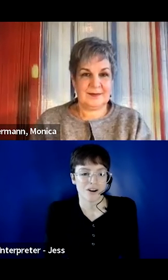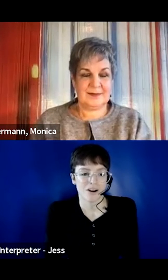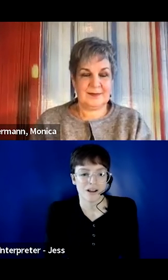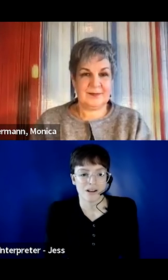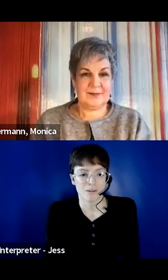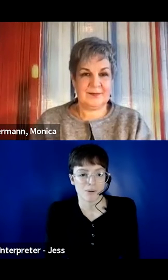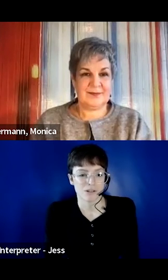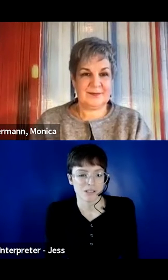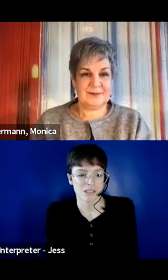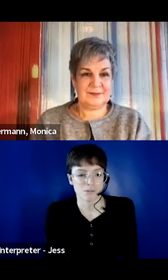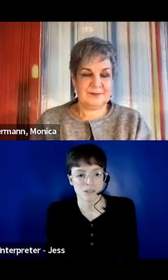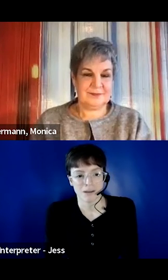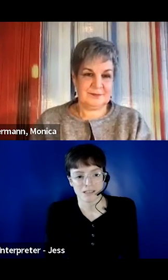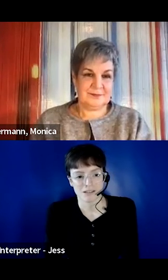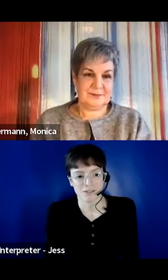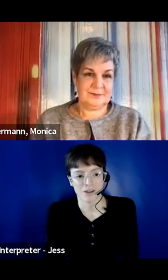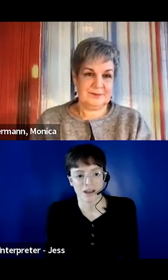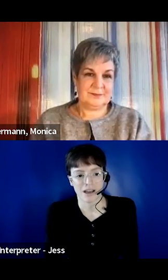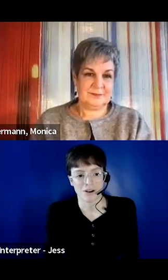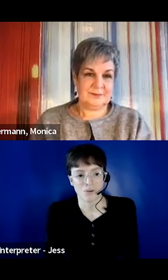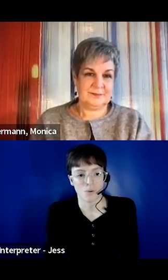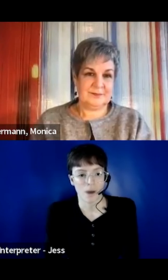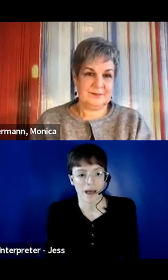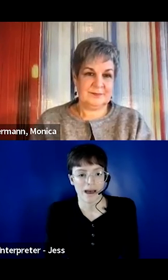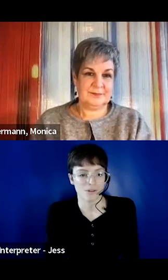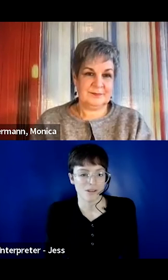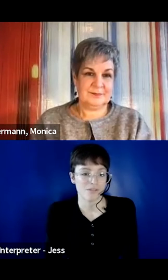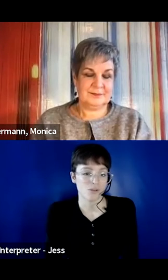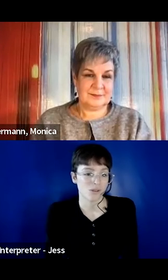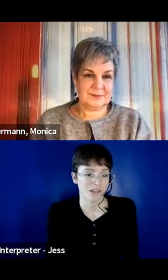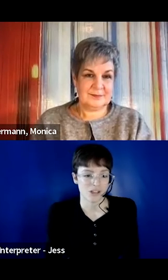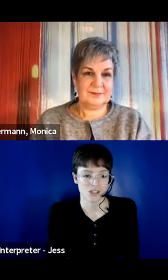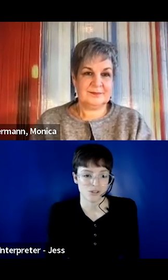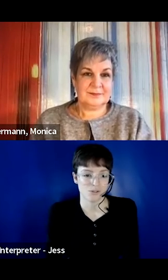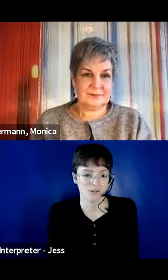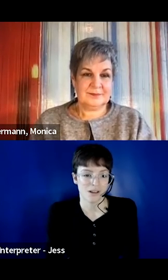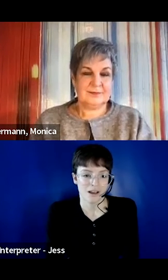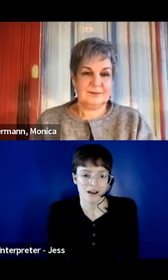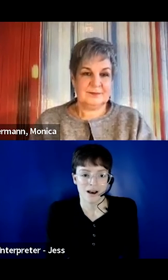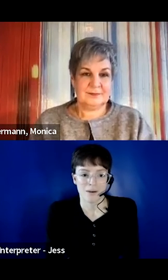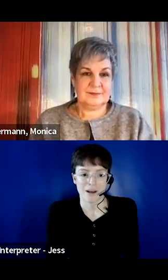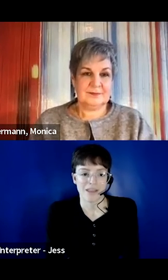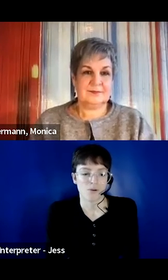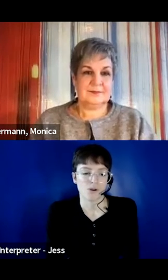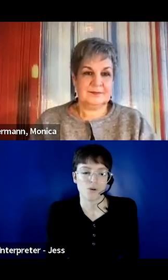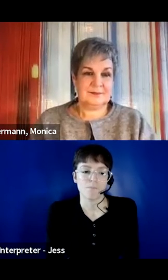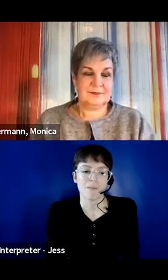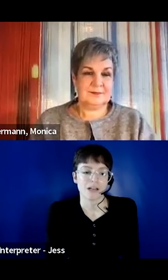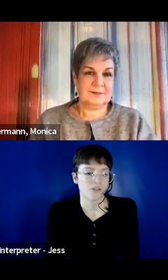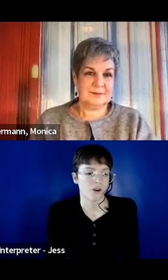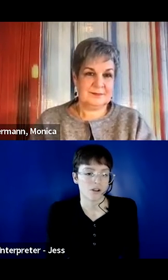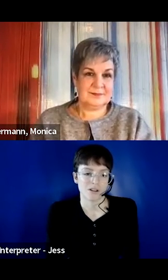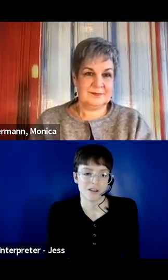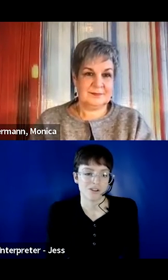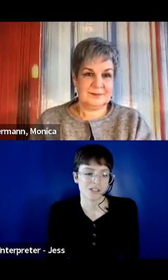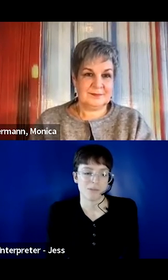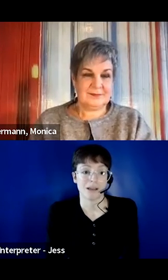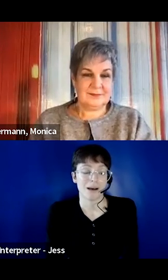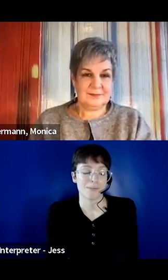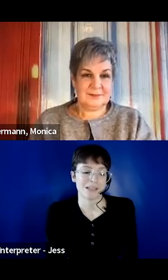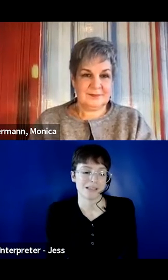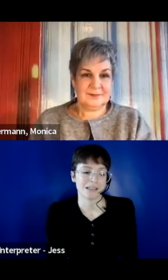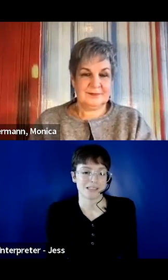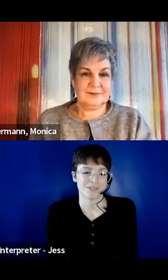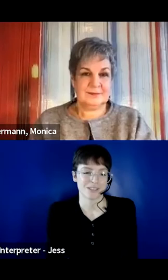depends on a person's perspective and how they view the issue. Um, and that will go much farther than just